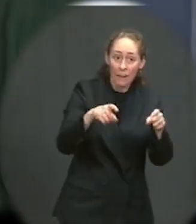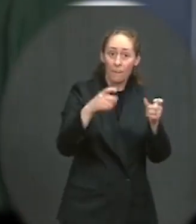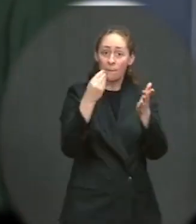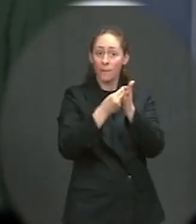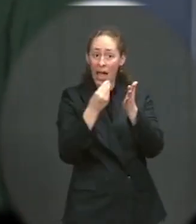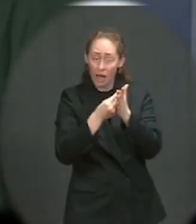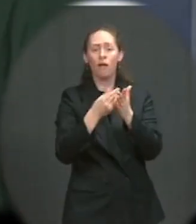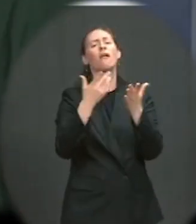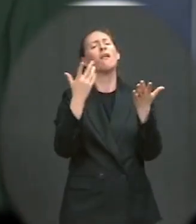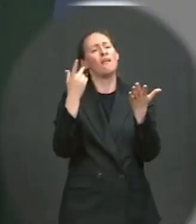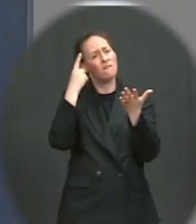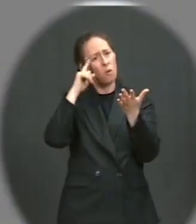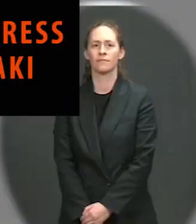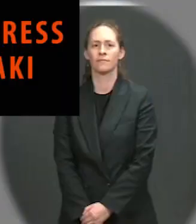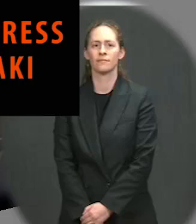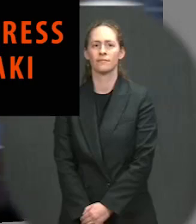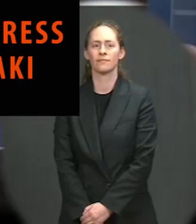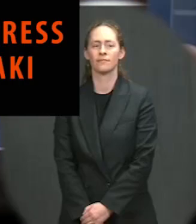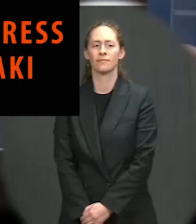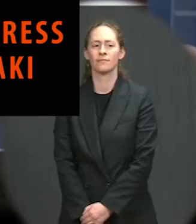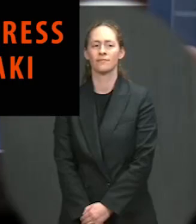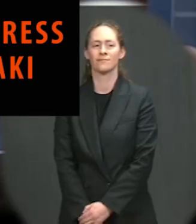in the parameters.